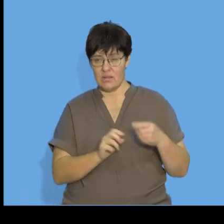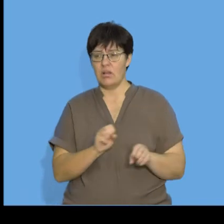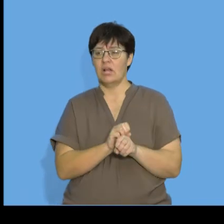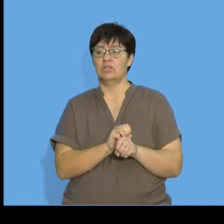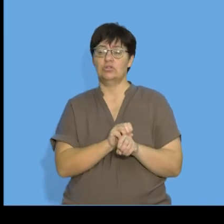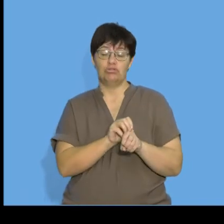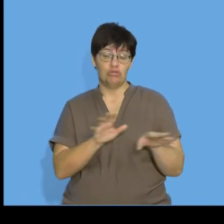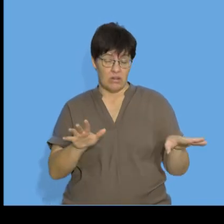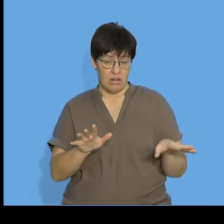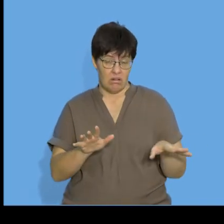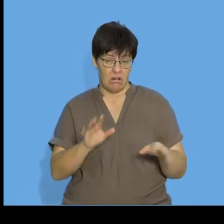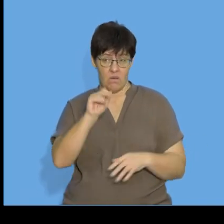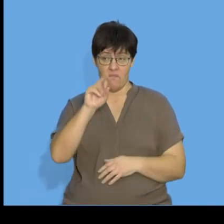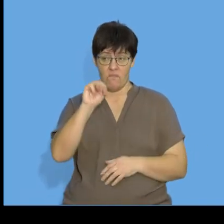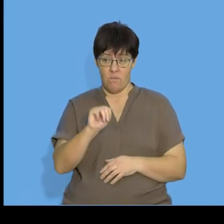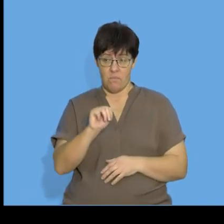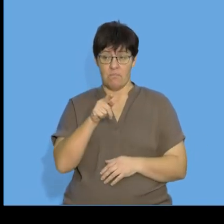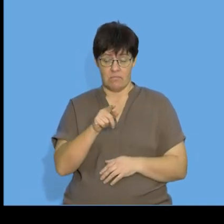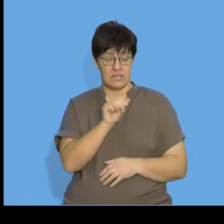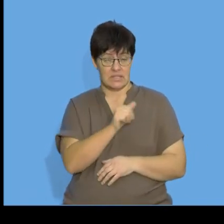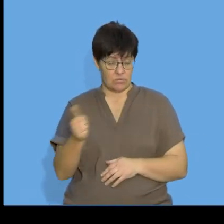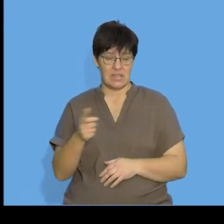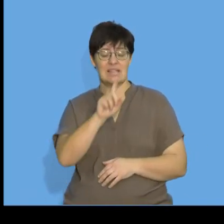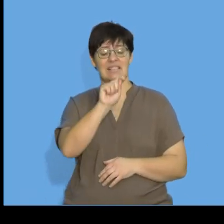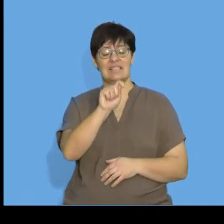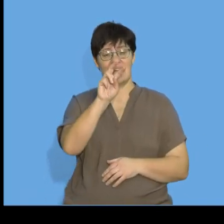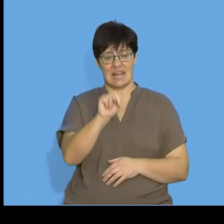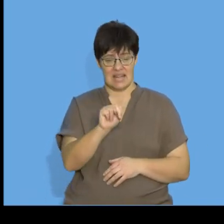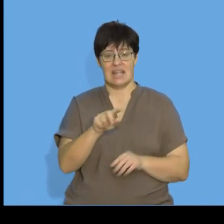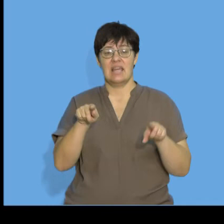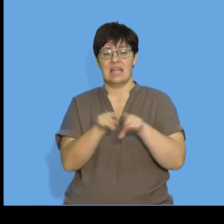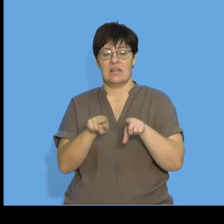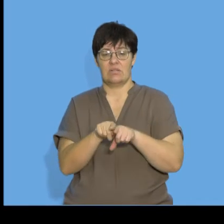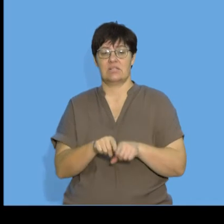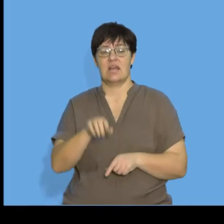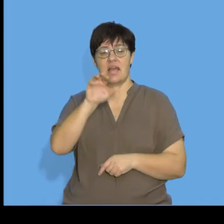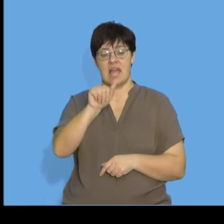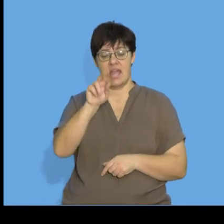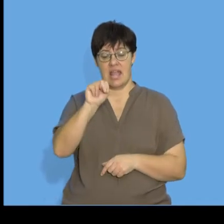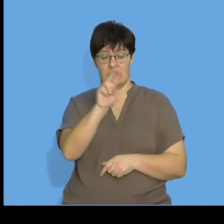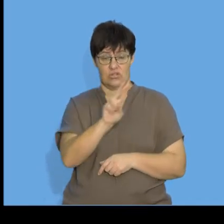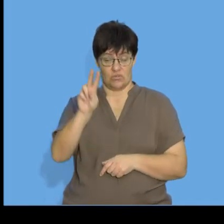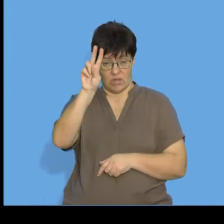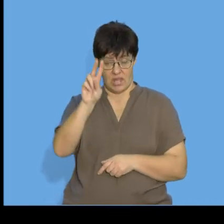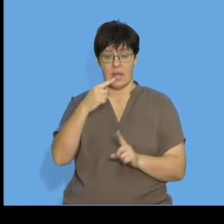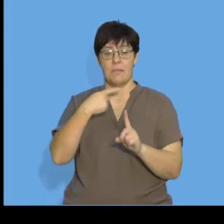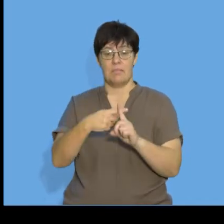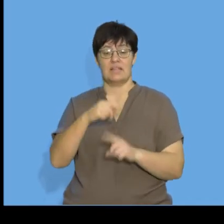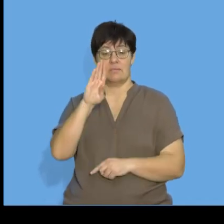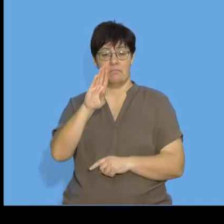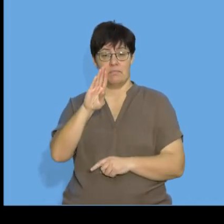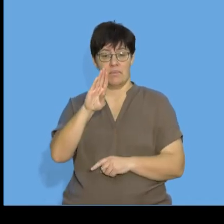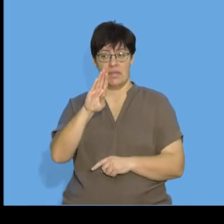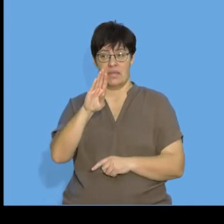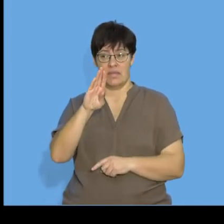form of the sequence and we know the general form is tn is equal to an squared plus b